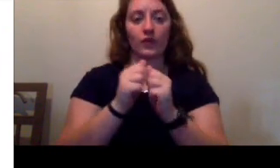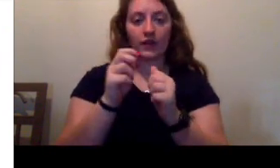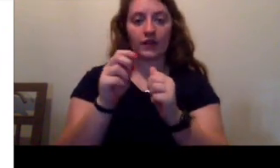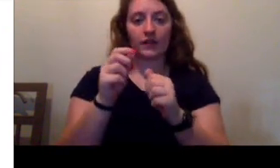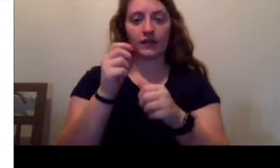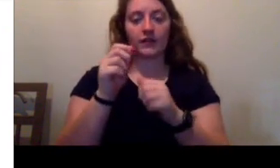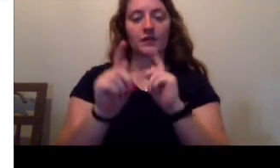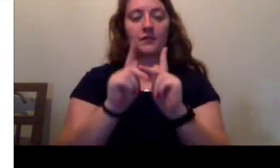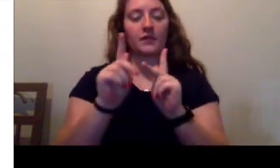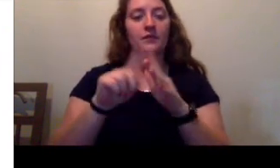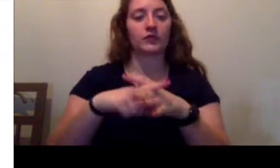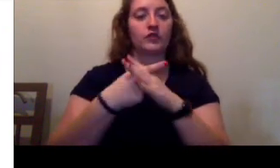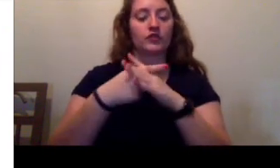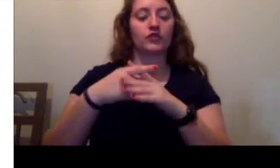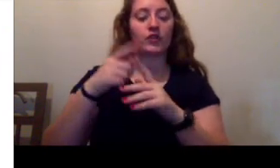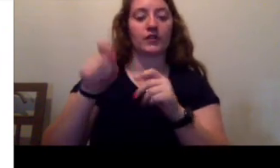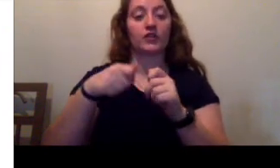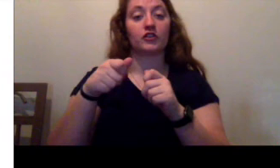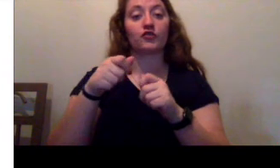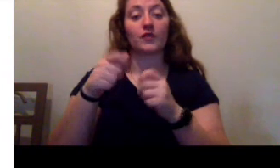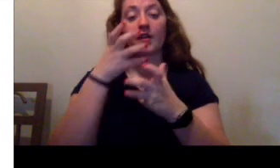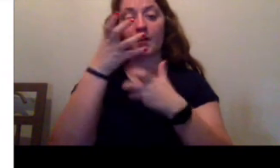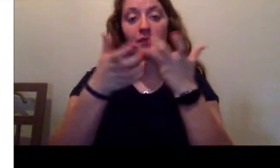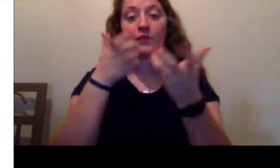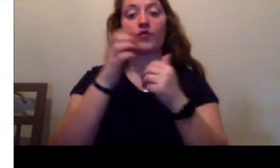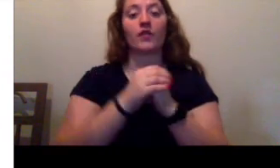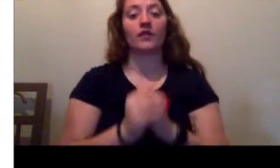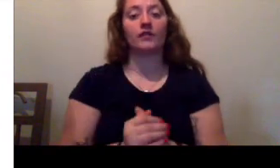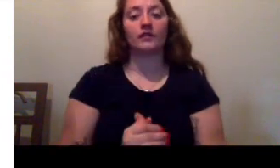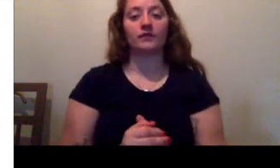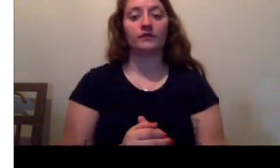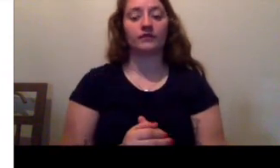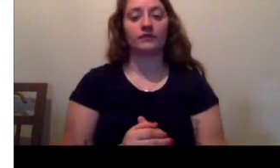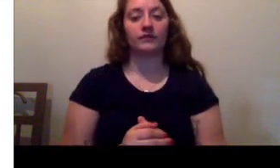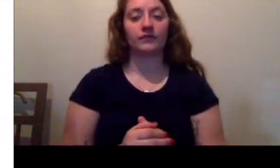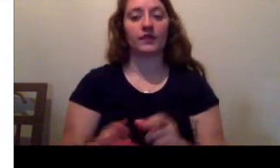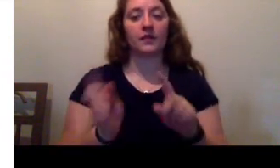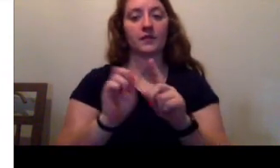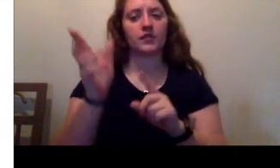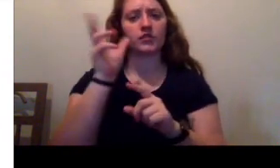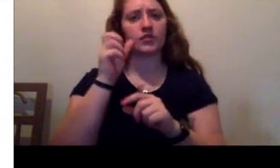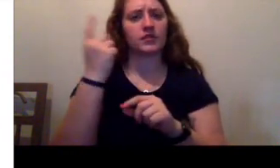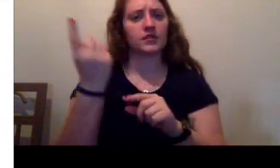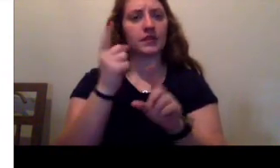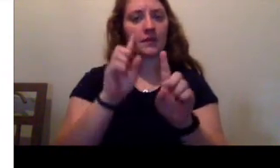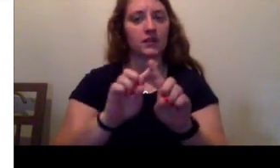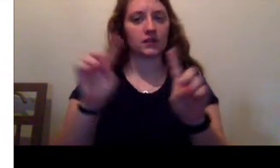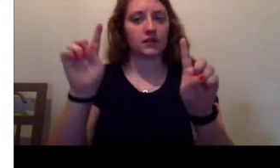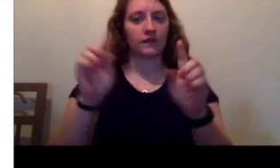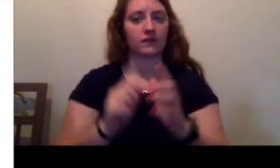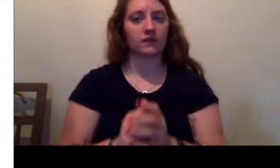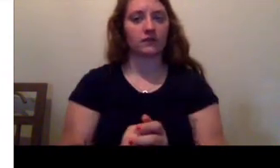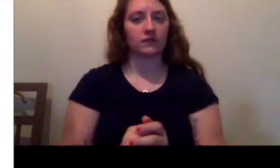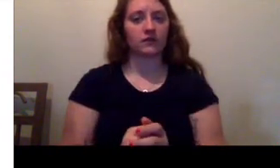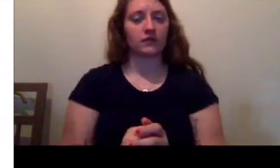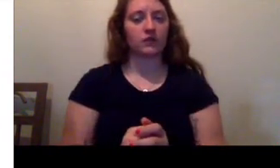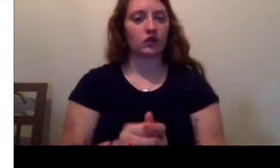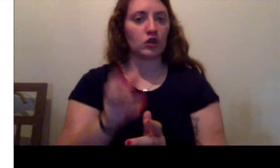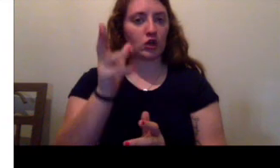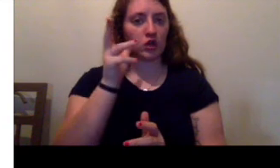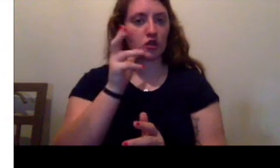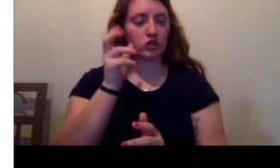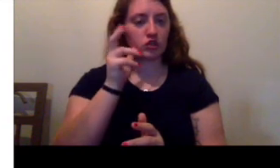fishermen calling out to one another, and gulls crying. But she heard something else. She heard bushes